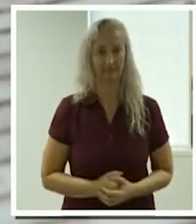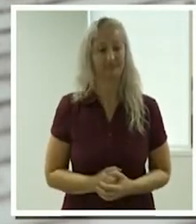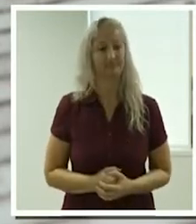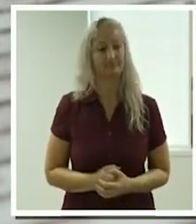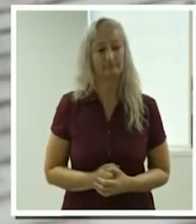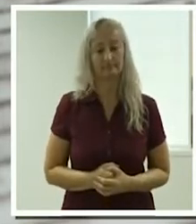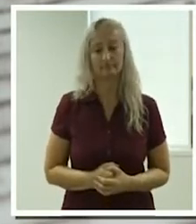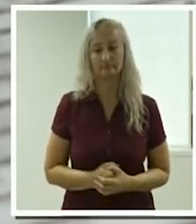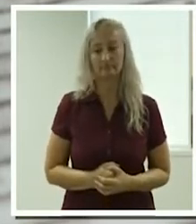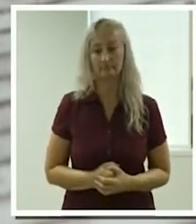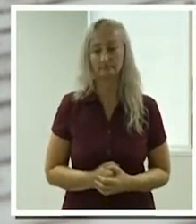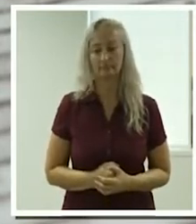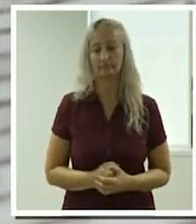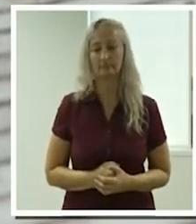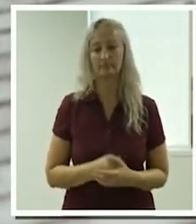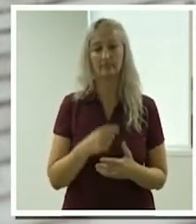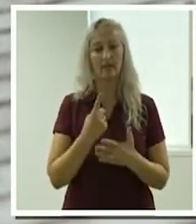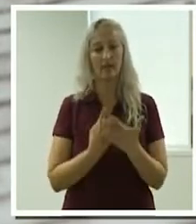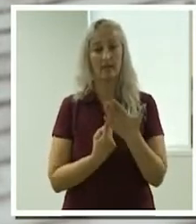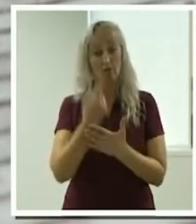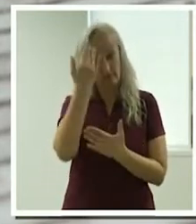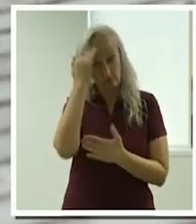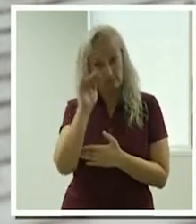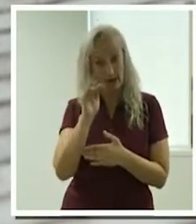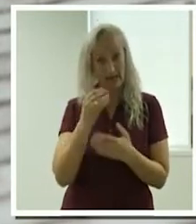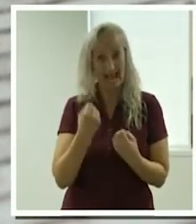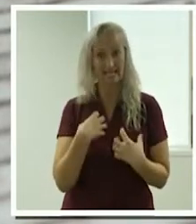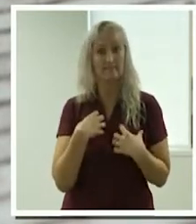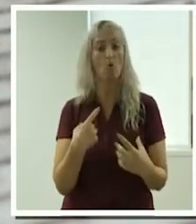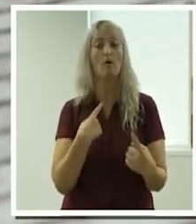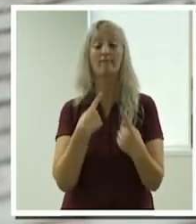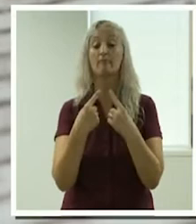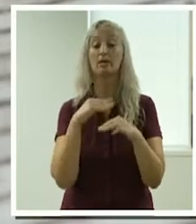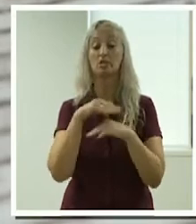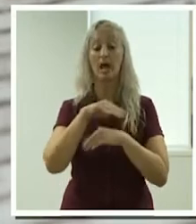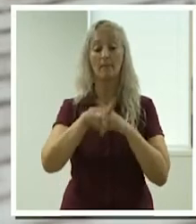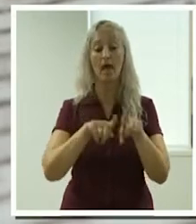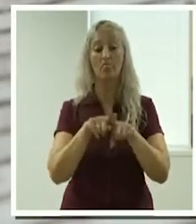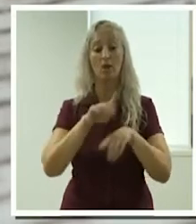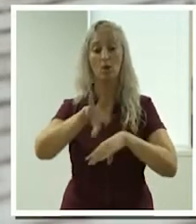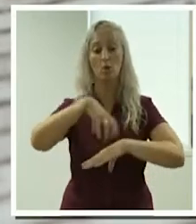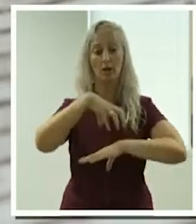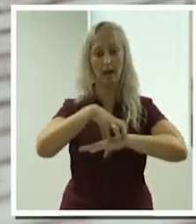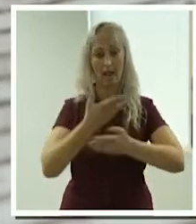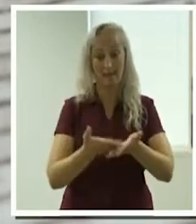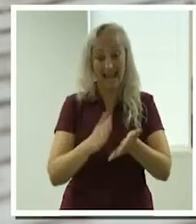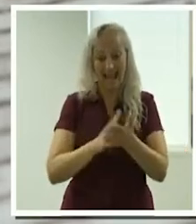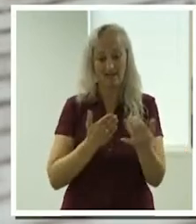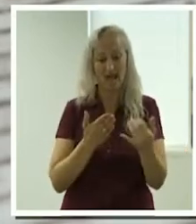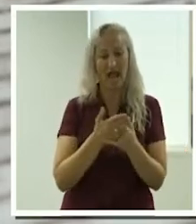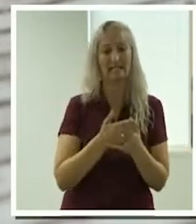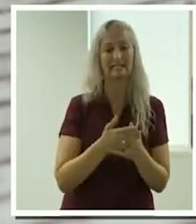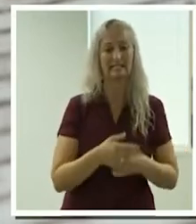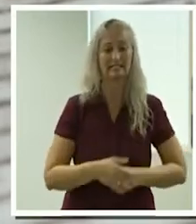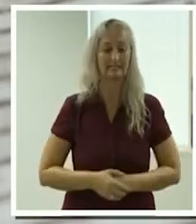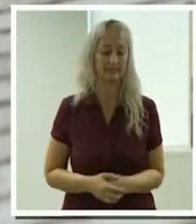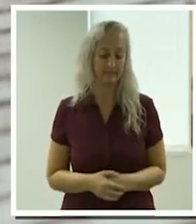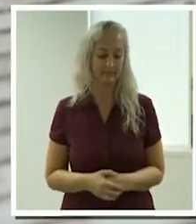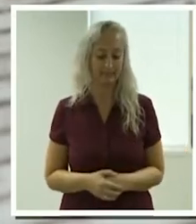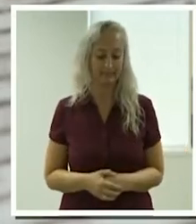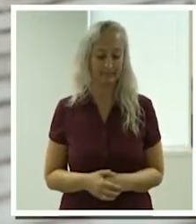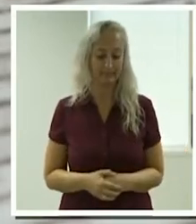And the event reminder has more information about the learning hub, including how you can access it. In addition to the